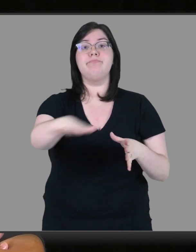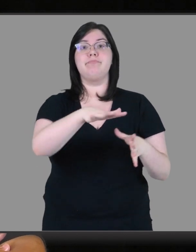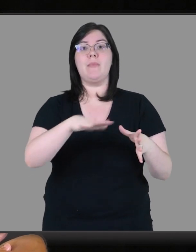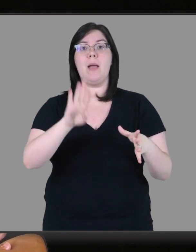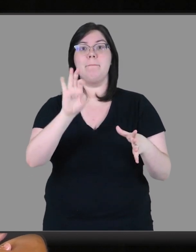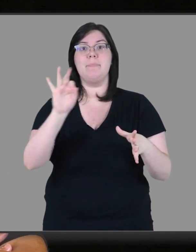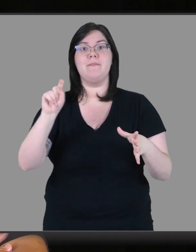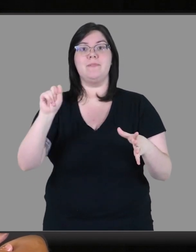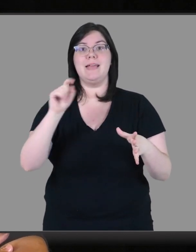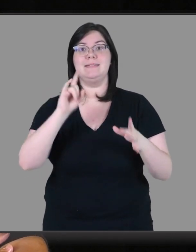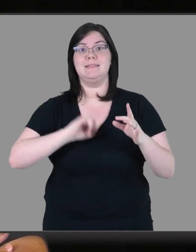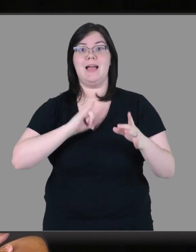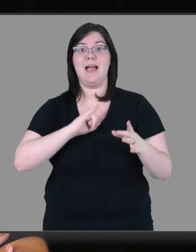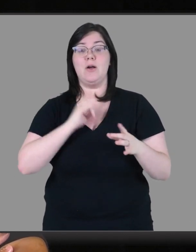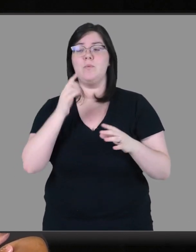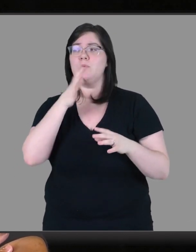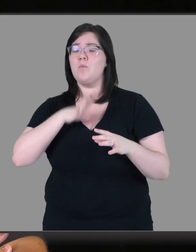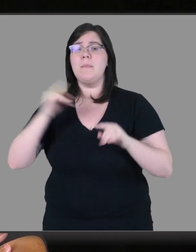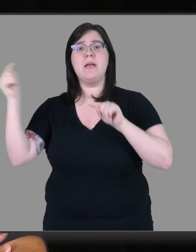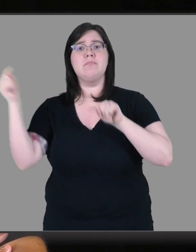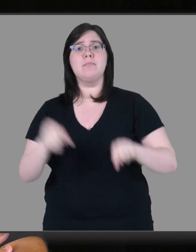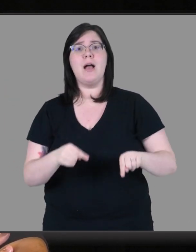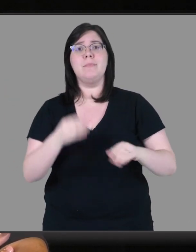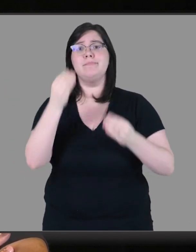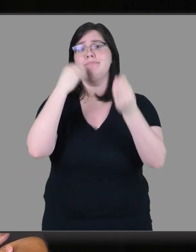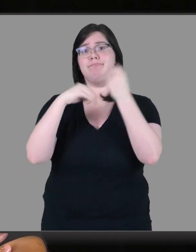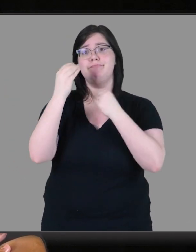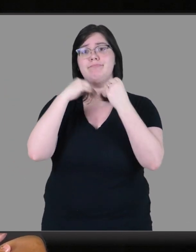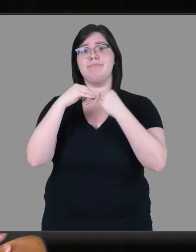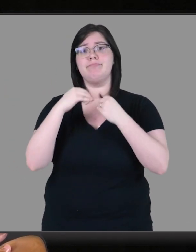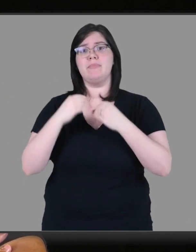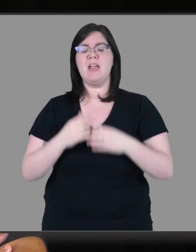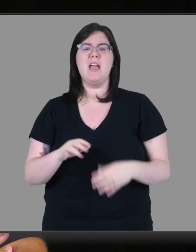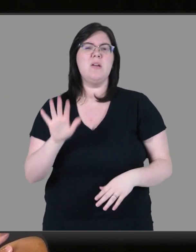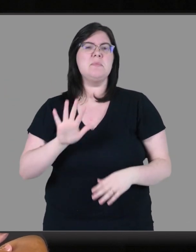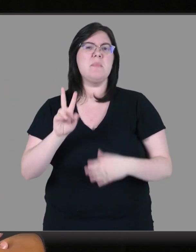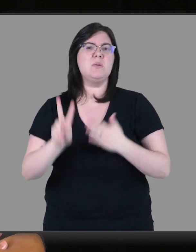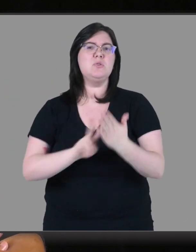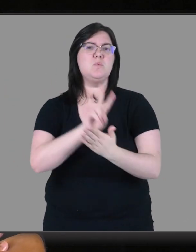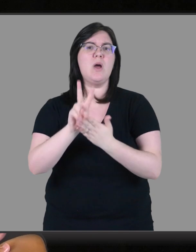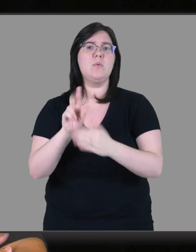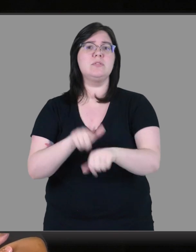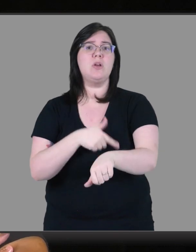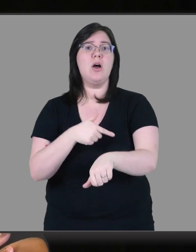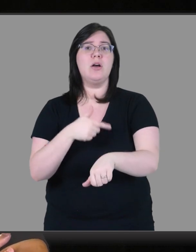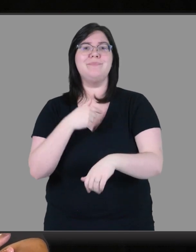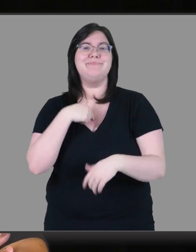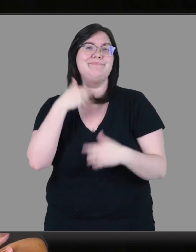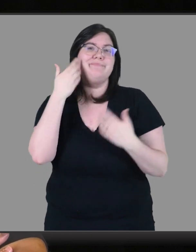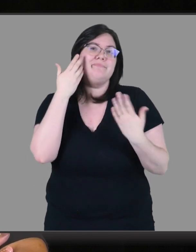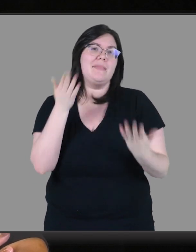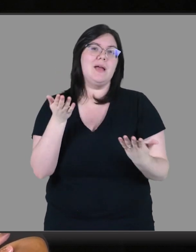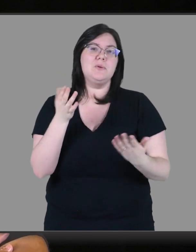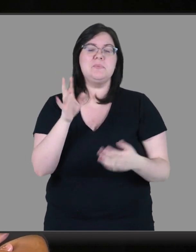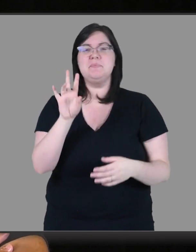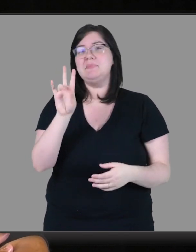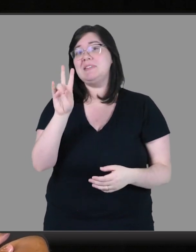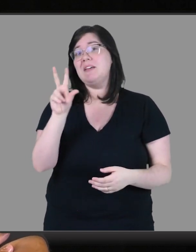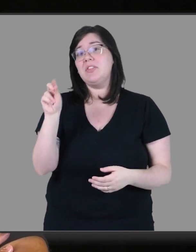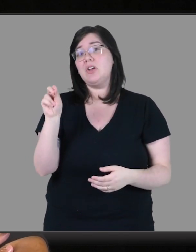food. And we, you know, set up the dining room with buffet style so that, you know, that women could eat. And then